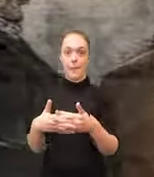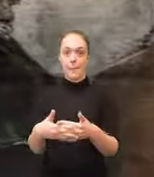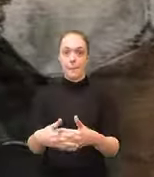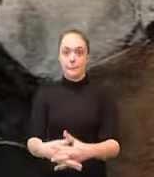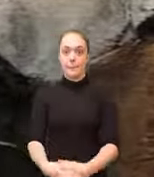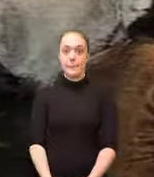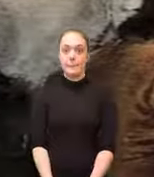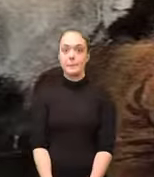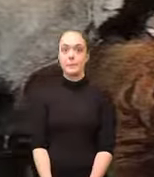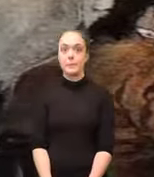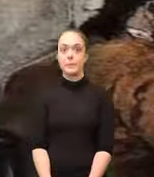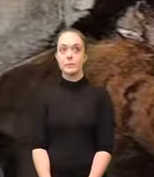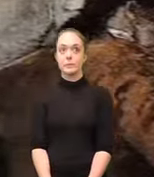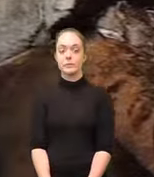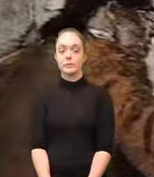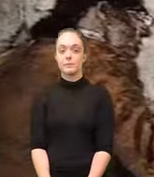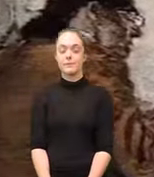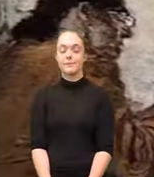States of America